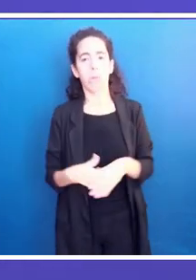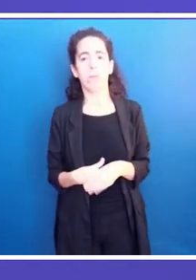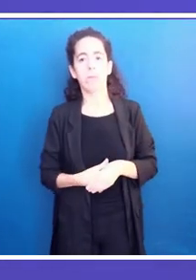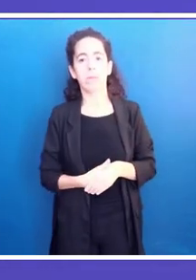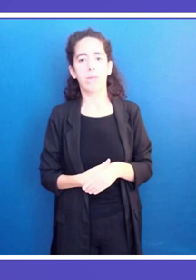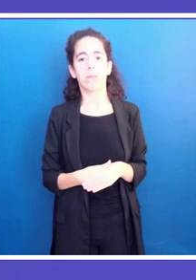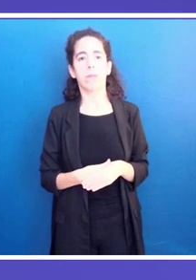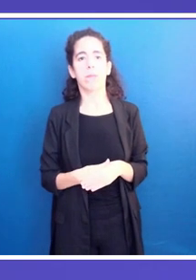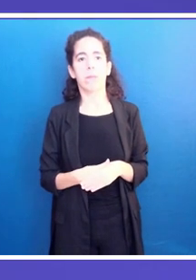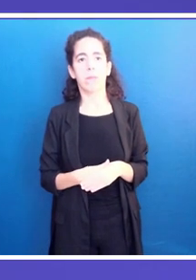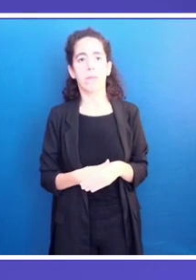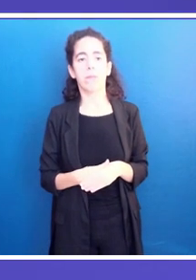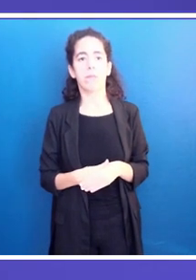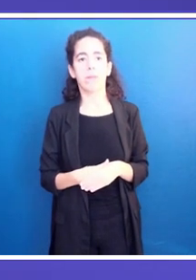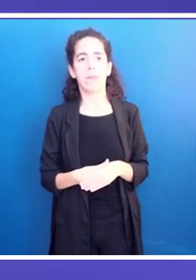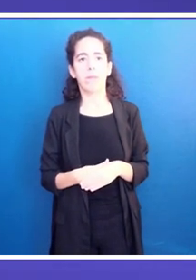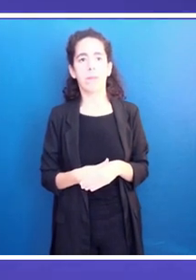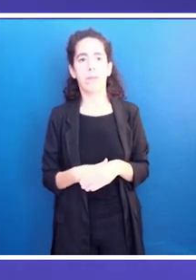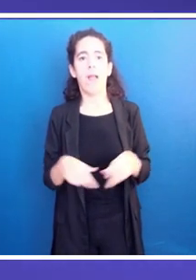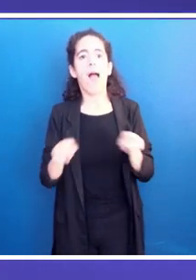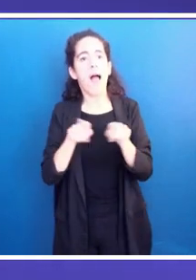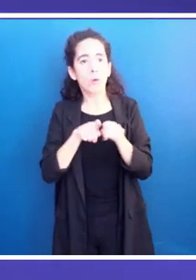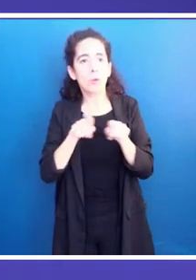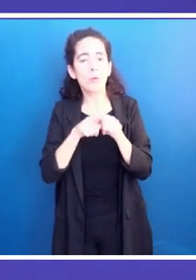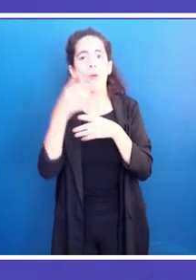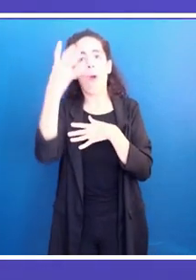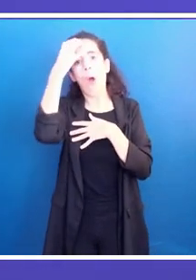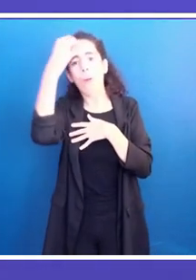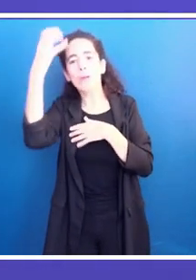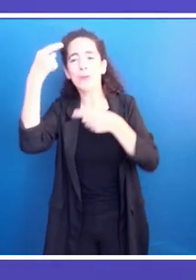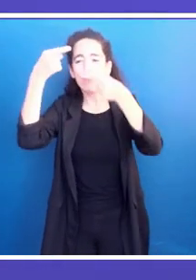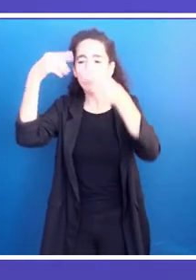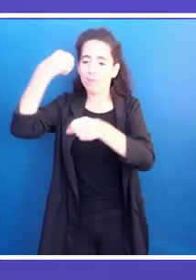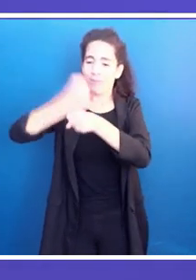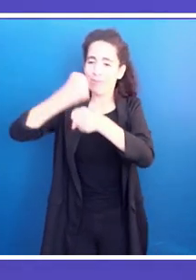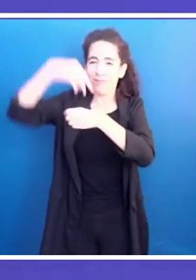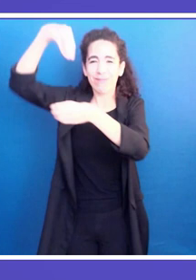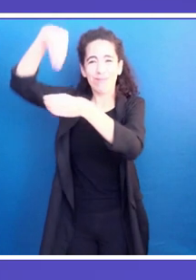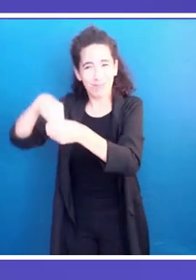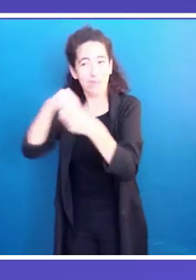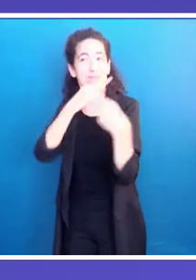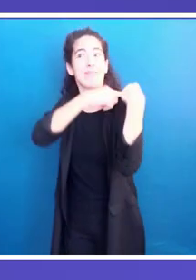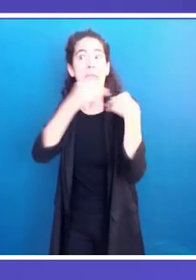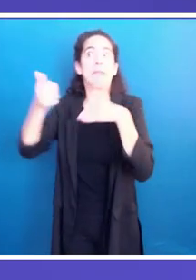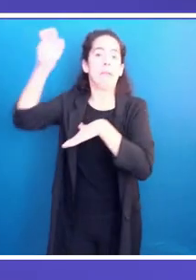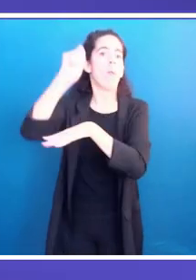committees headed by women as well as 16 other committees with women participation.